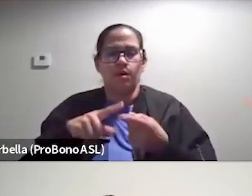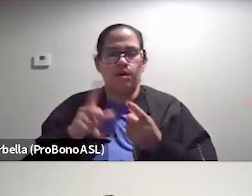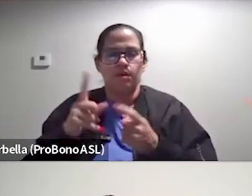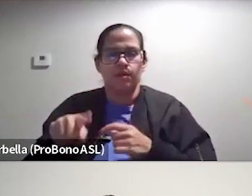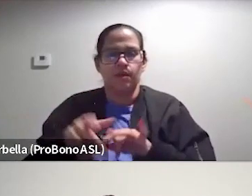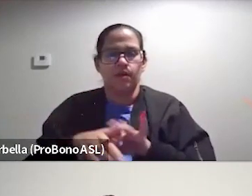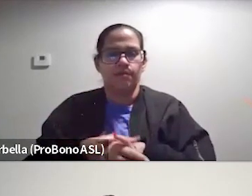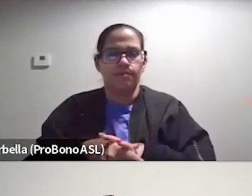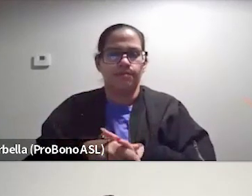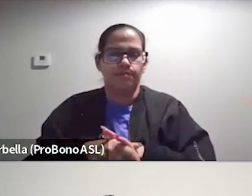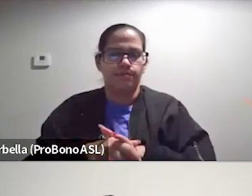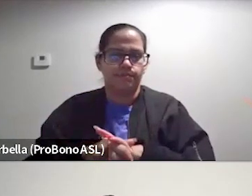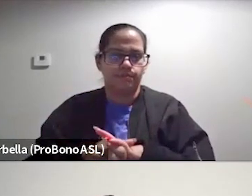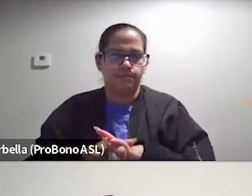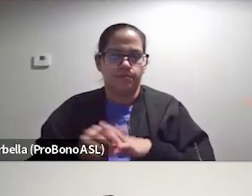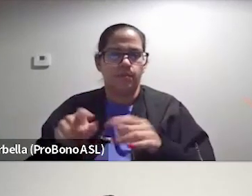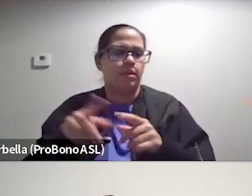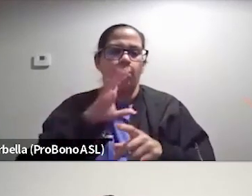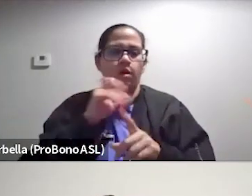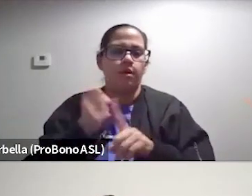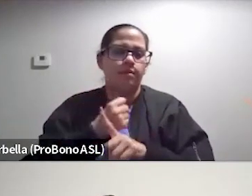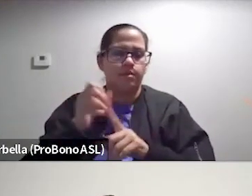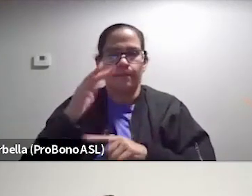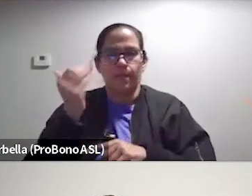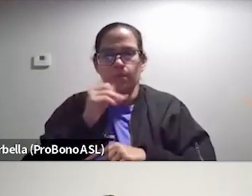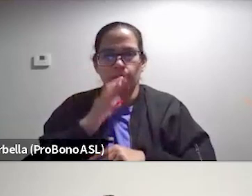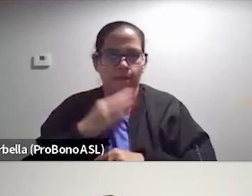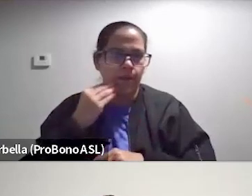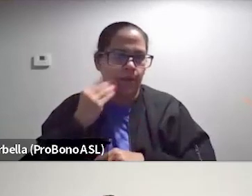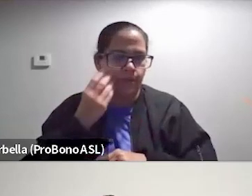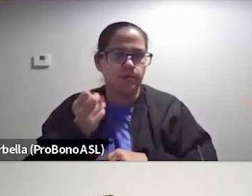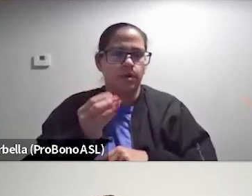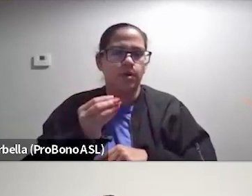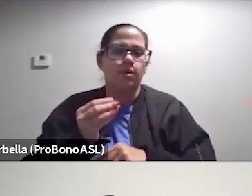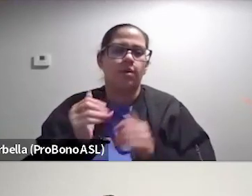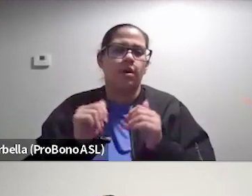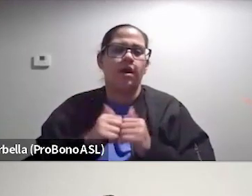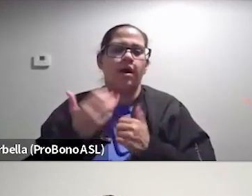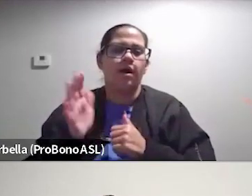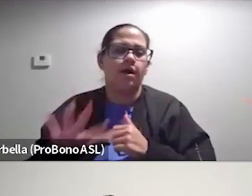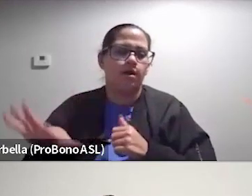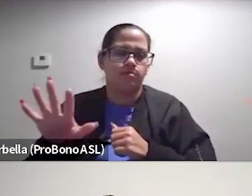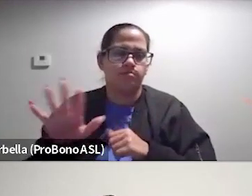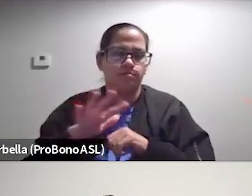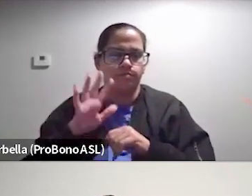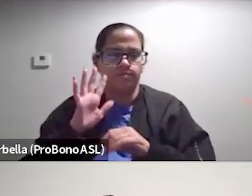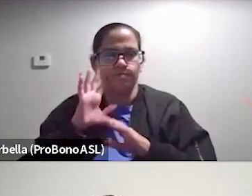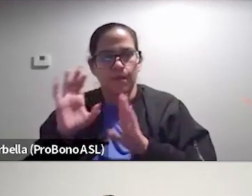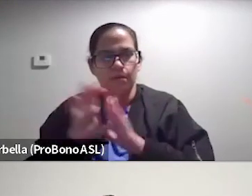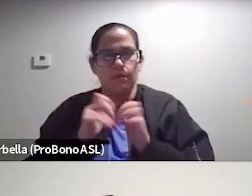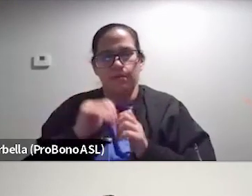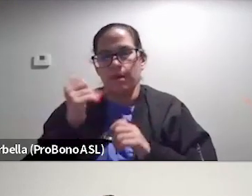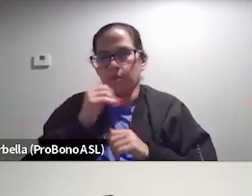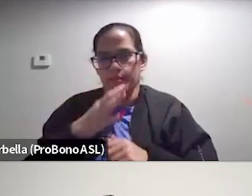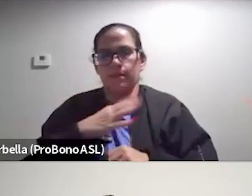were abusing black women at home. And so how his framing about black women and